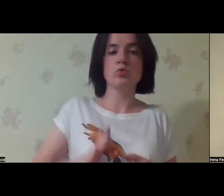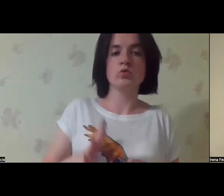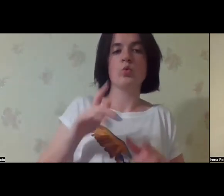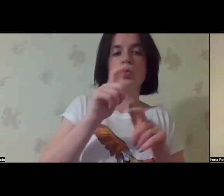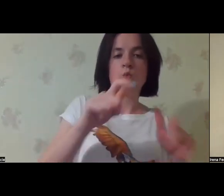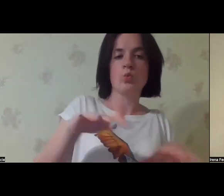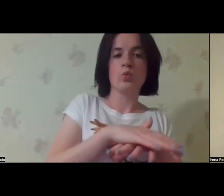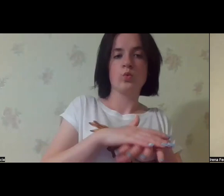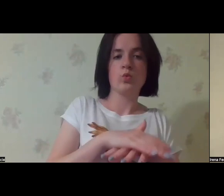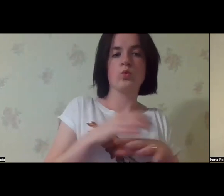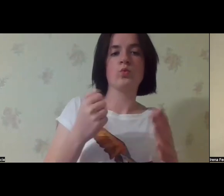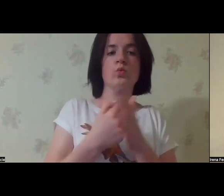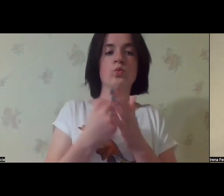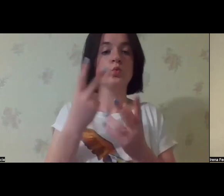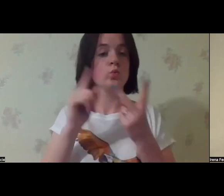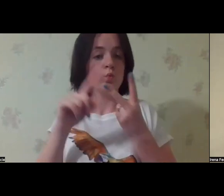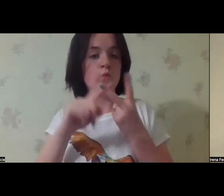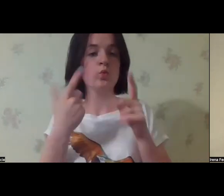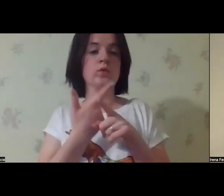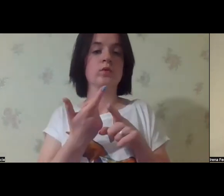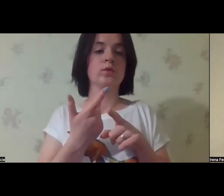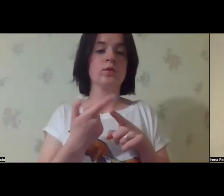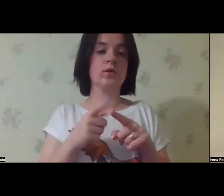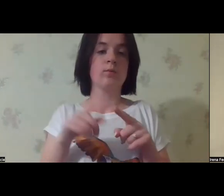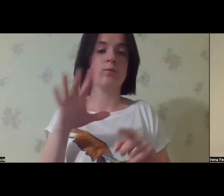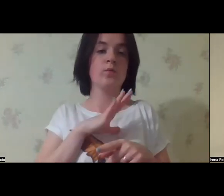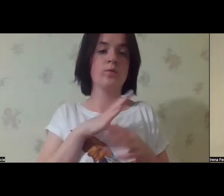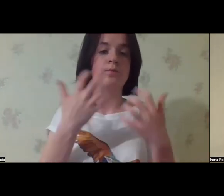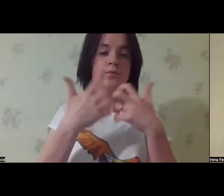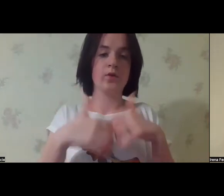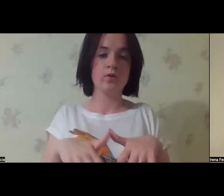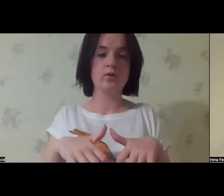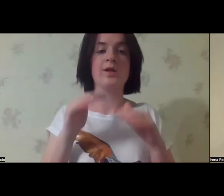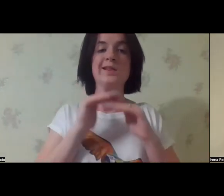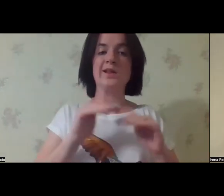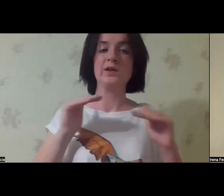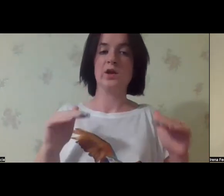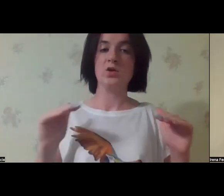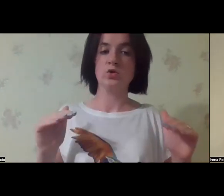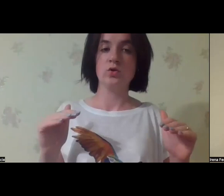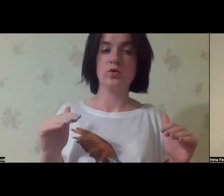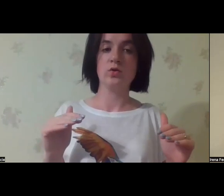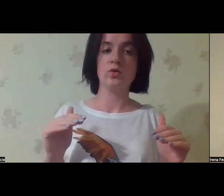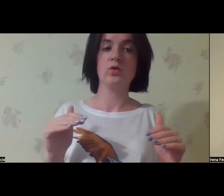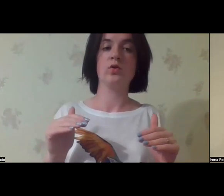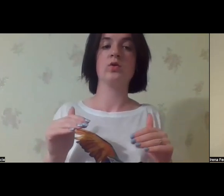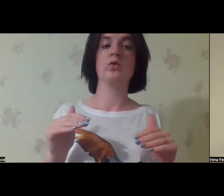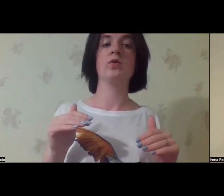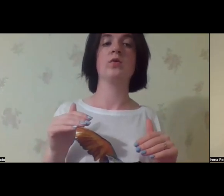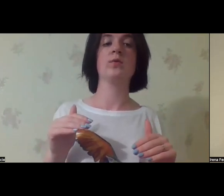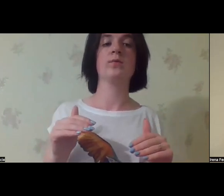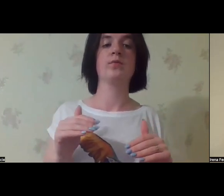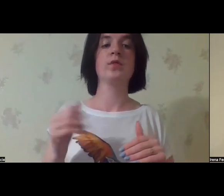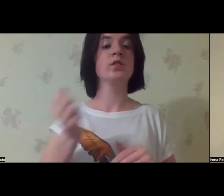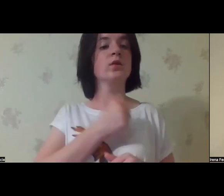which community they live. And therefore, it pushes towards institutionalization. The second